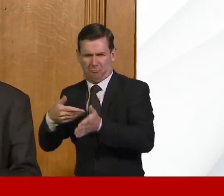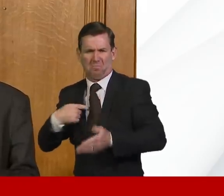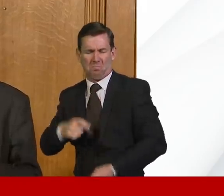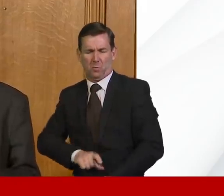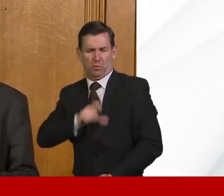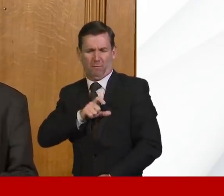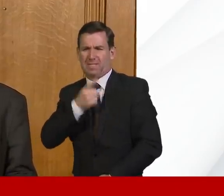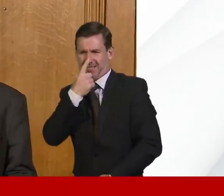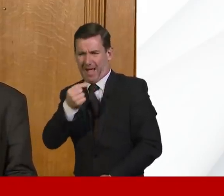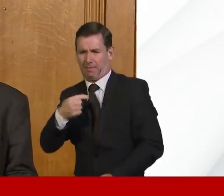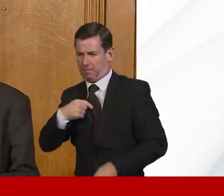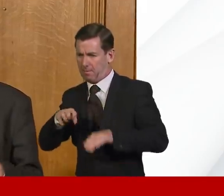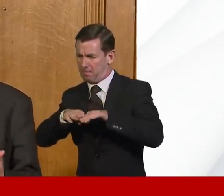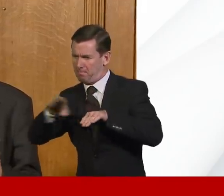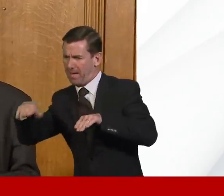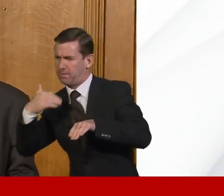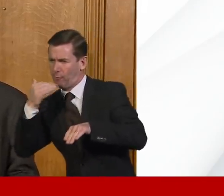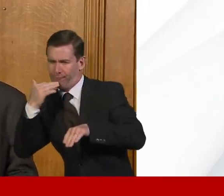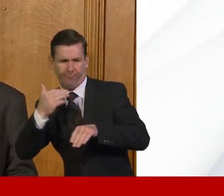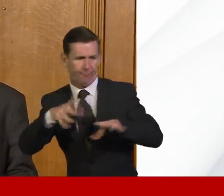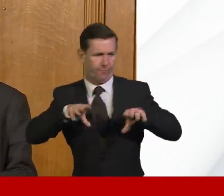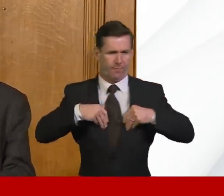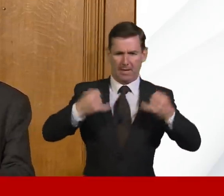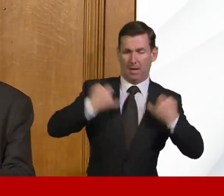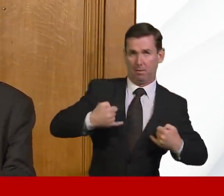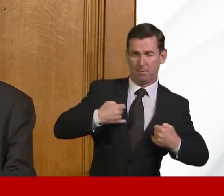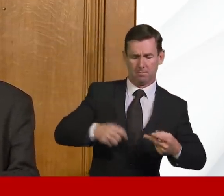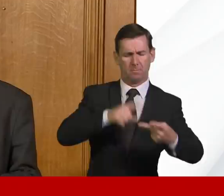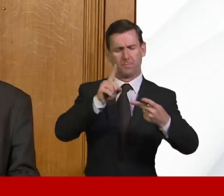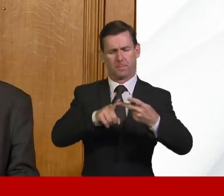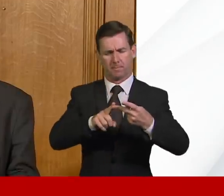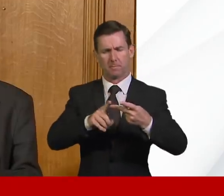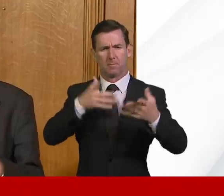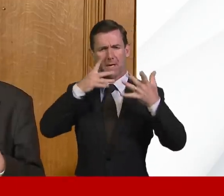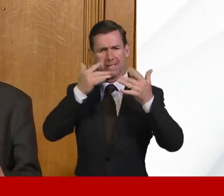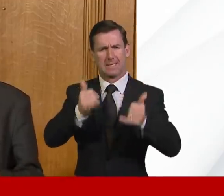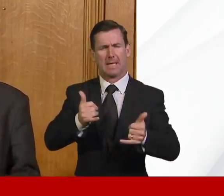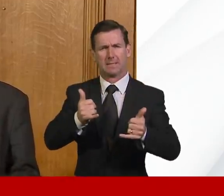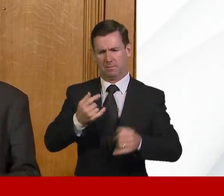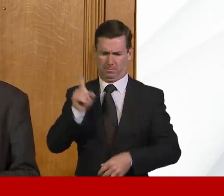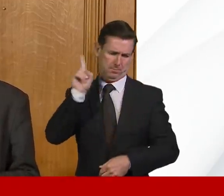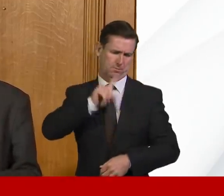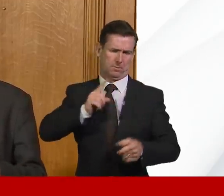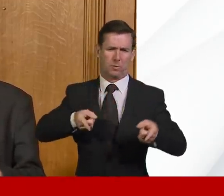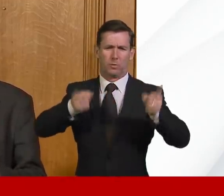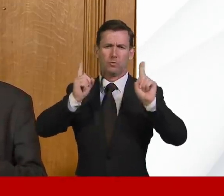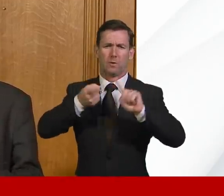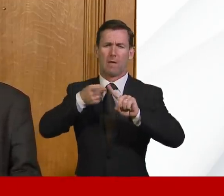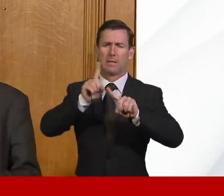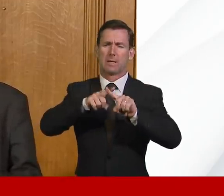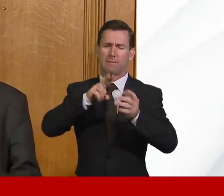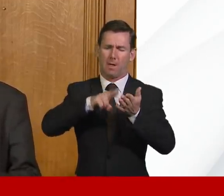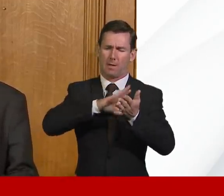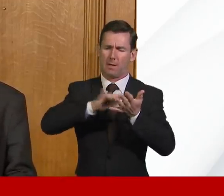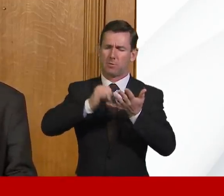Thank you. And on the testing, as the chief executive of the NHS said yesterday, it is absolutely critical that we now begin